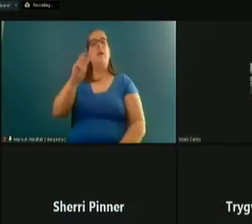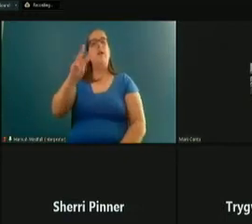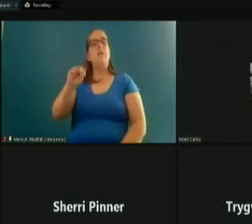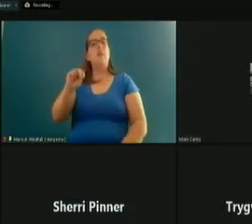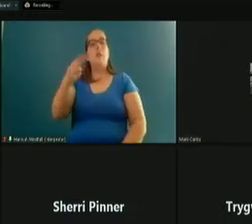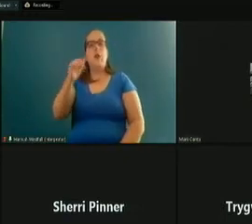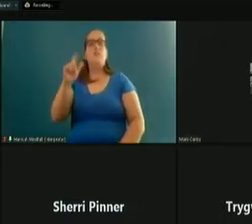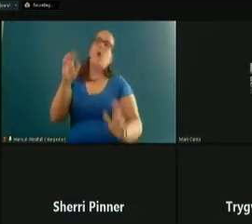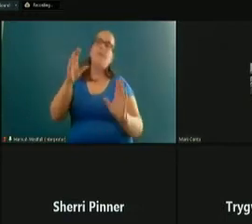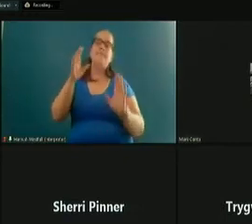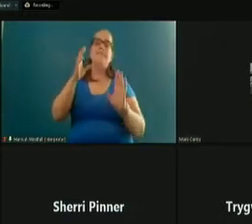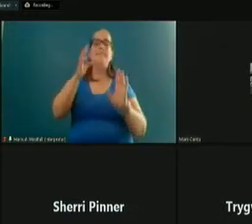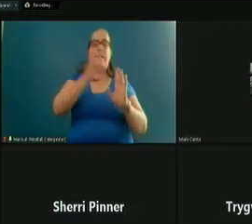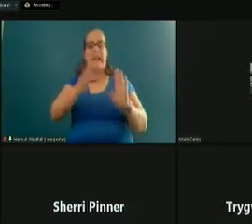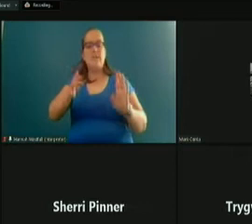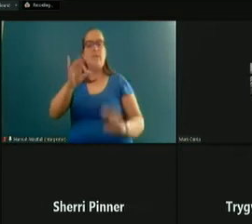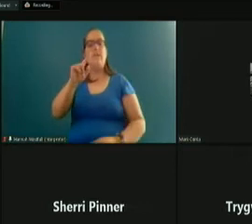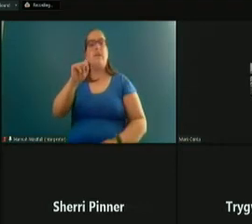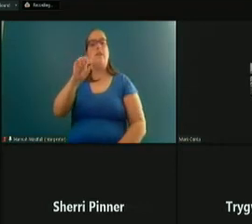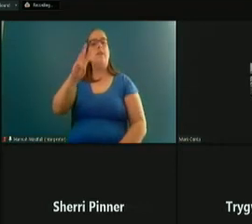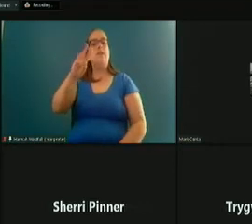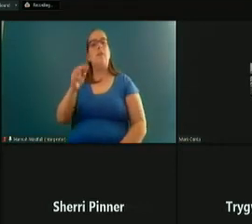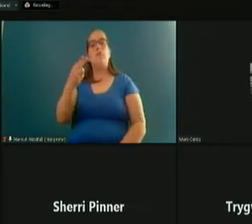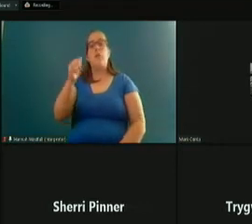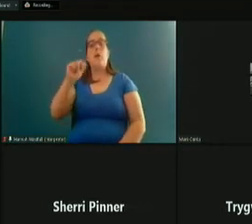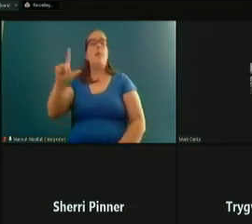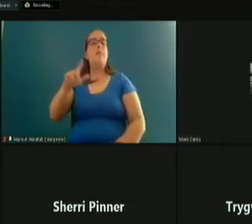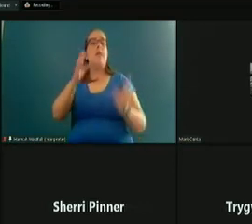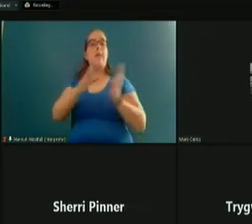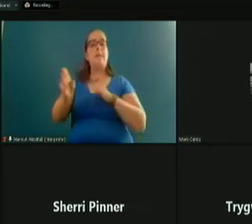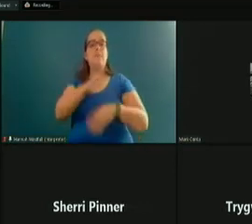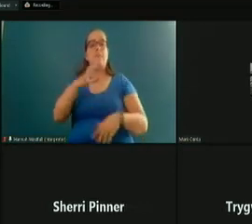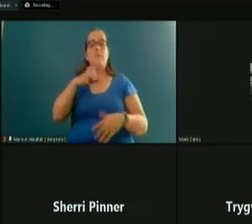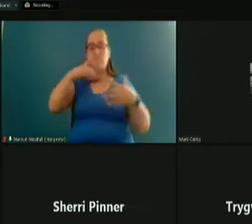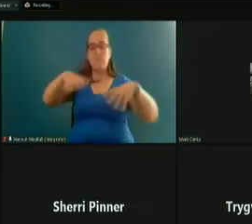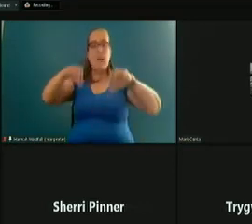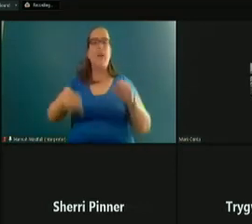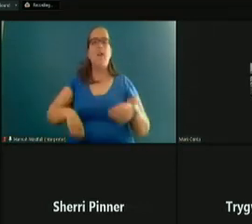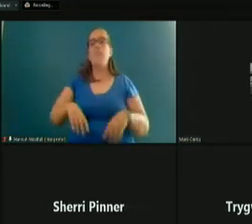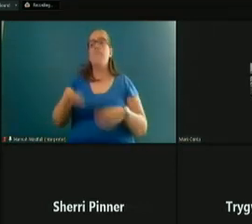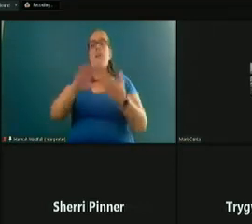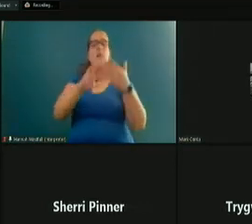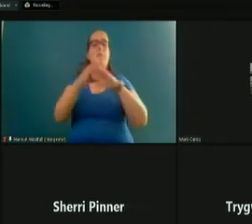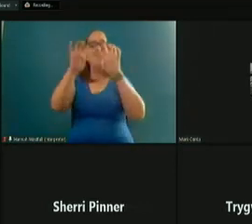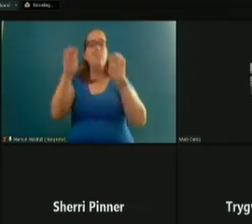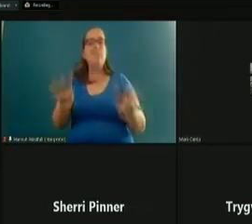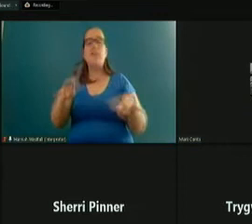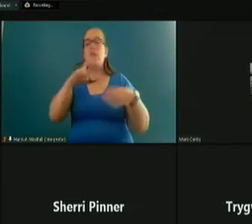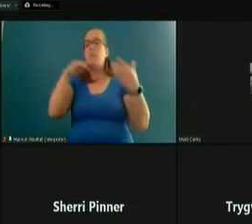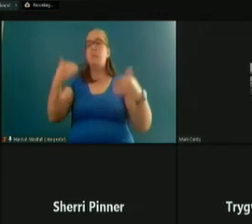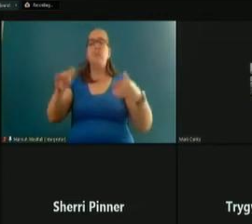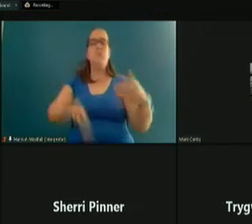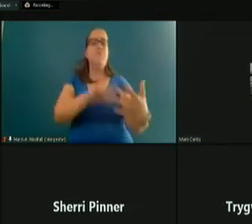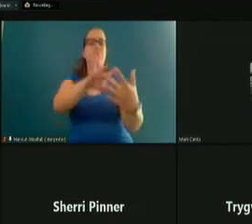series of town halls, that we conducted, the Planning Commission hosted. We conducted community surveys, significant outreach, and